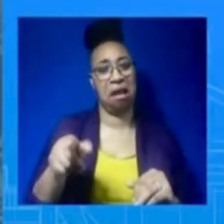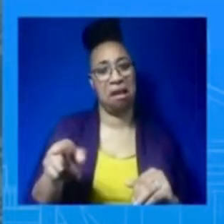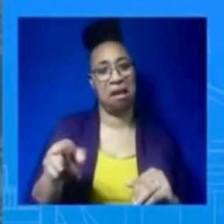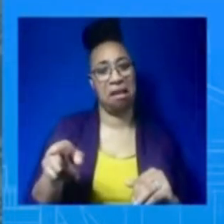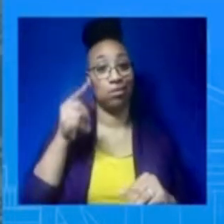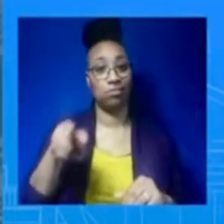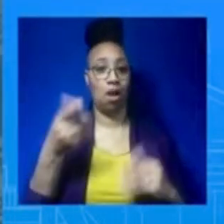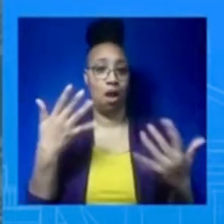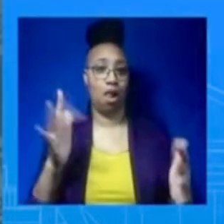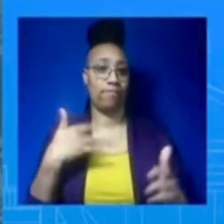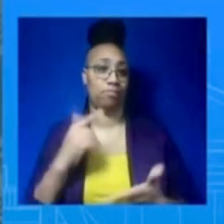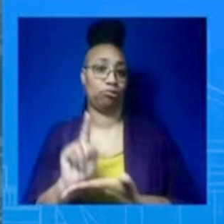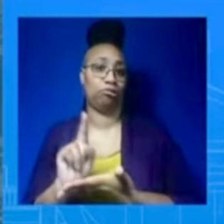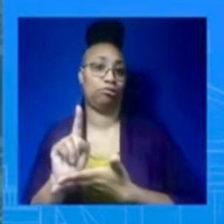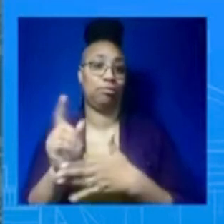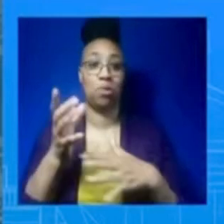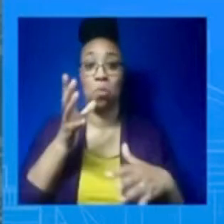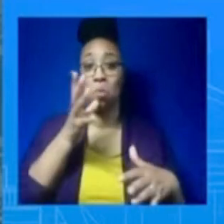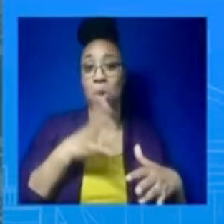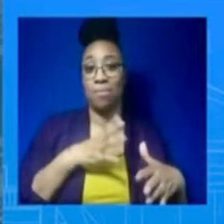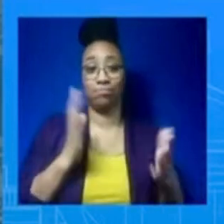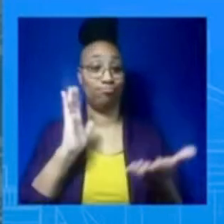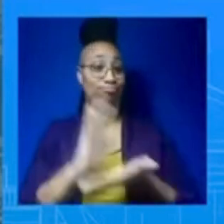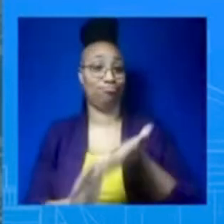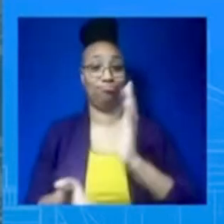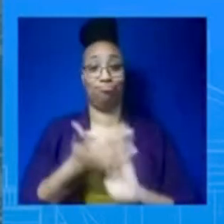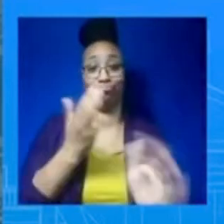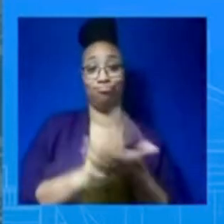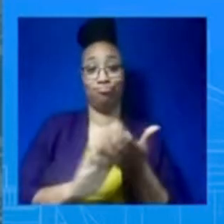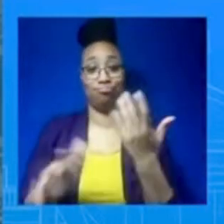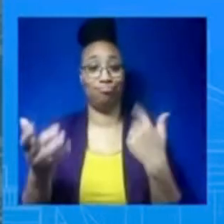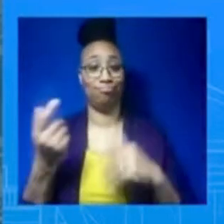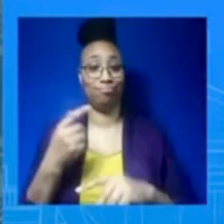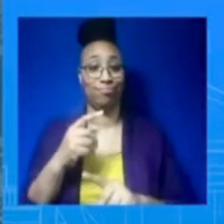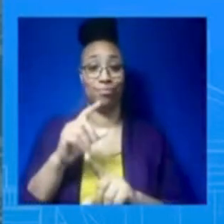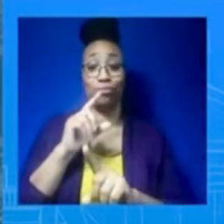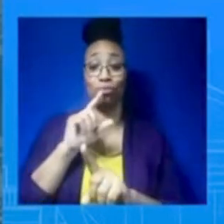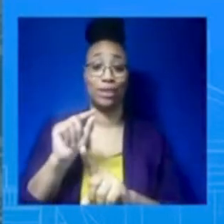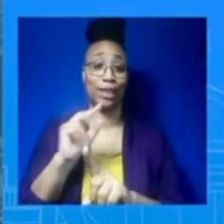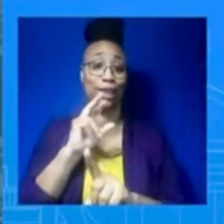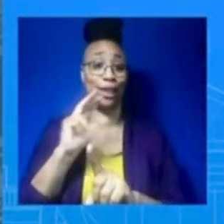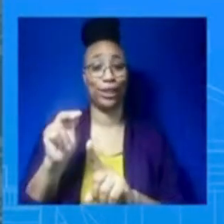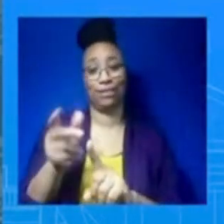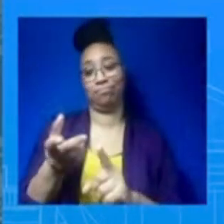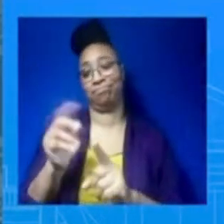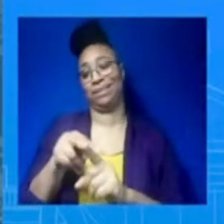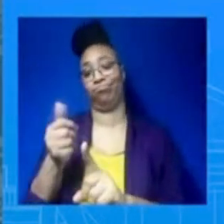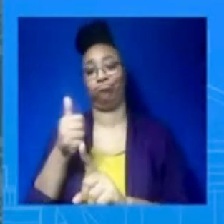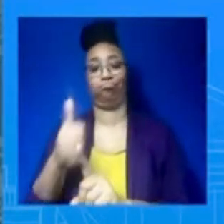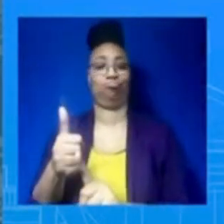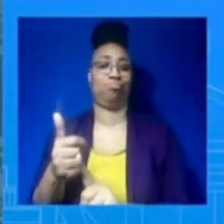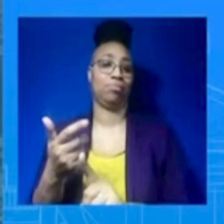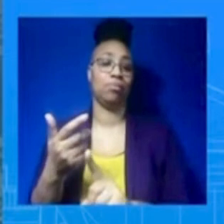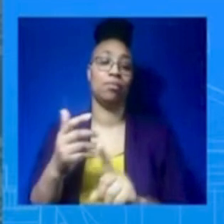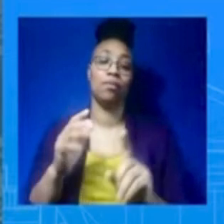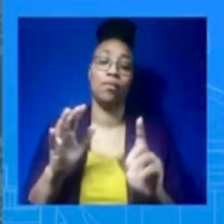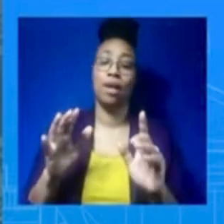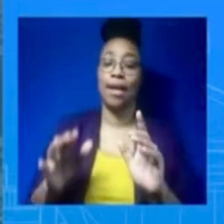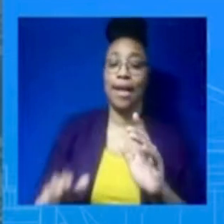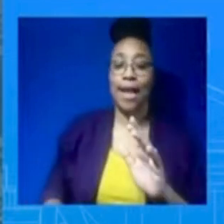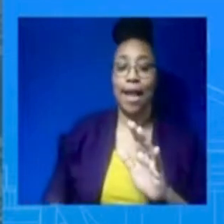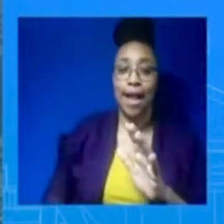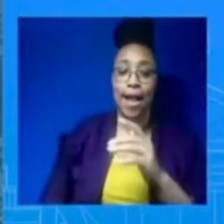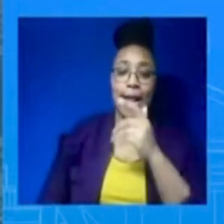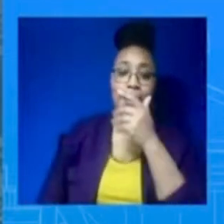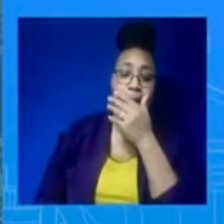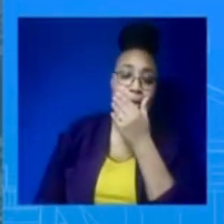When you look at this President's administration, and we have talked about the numbers before, it is... There are more women